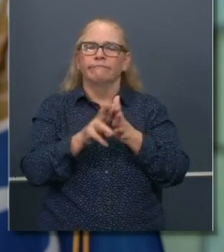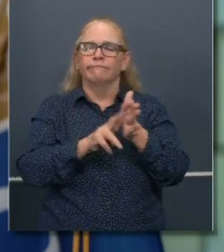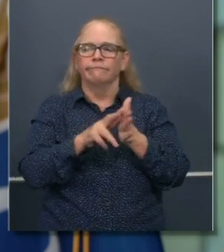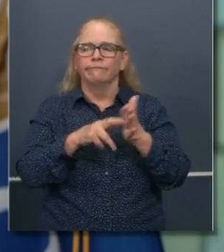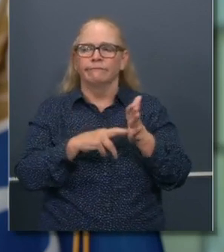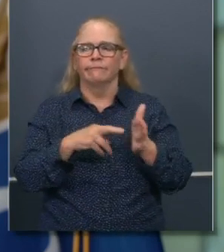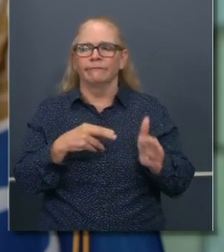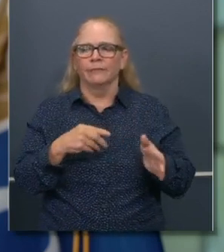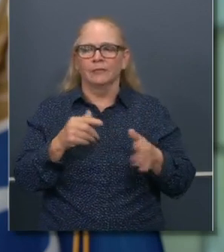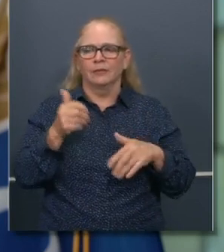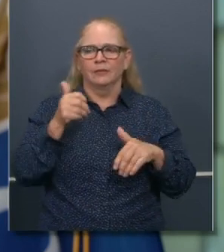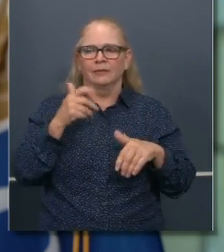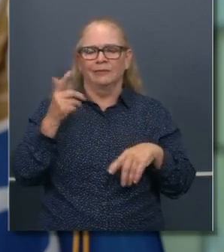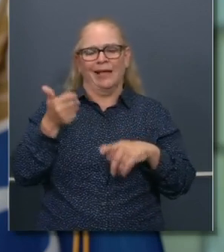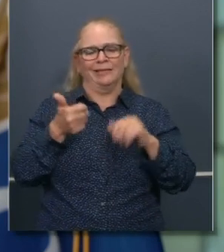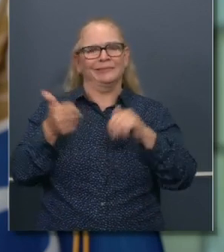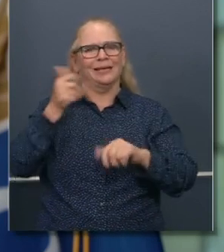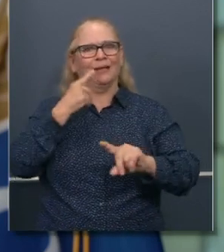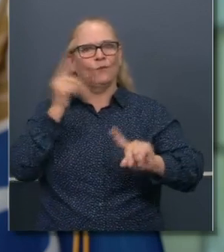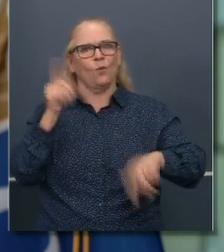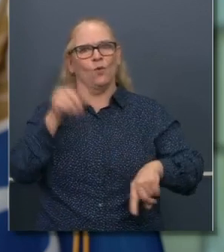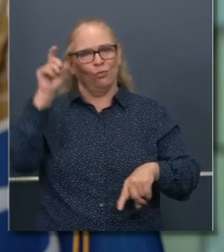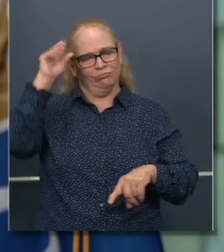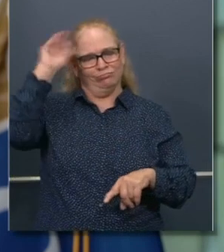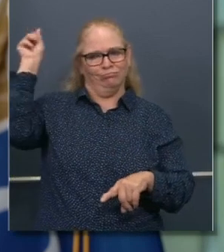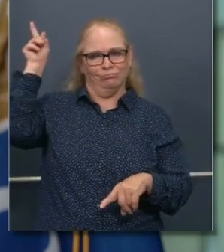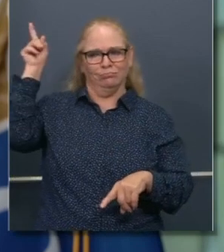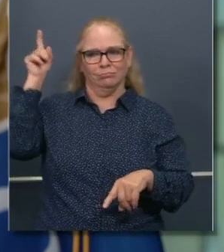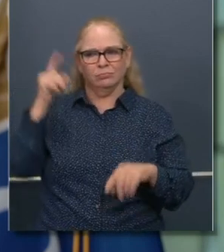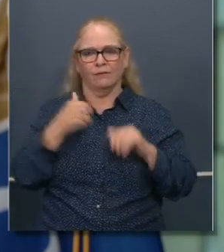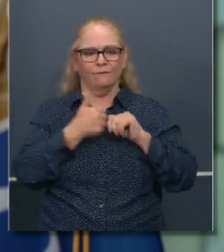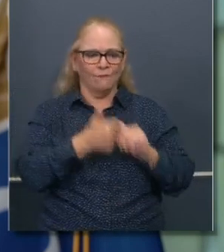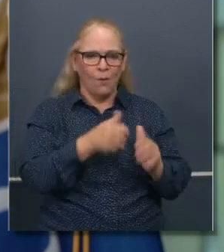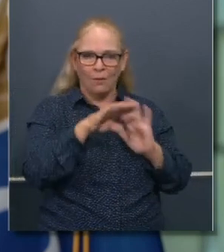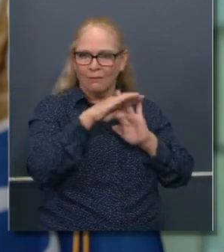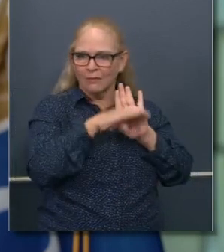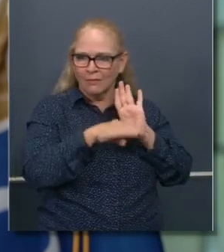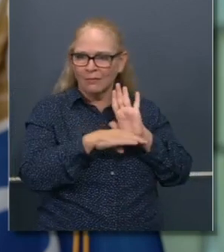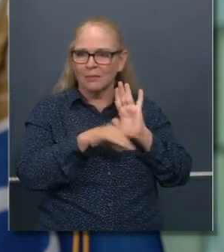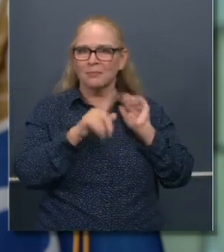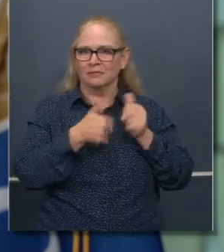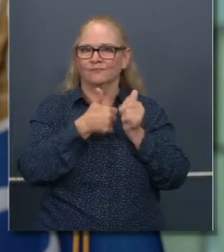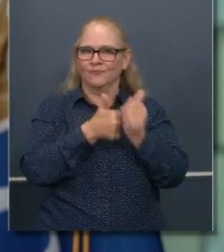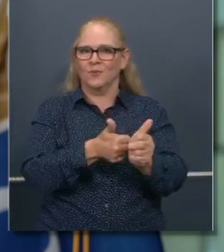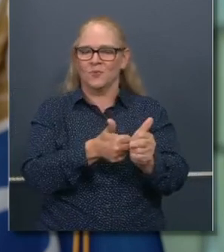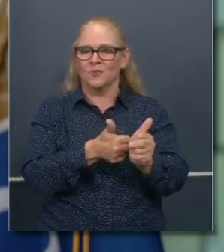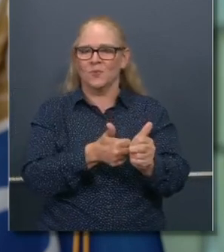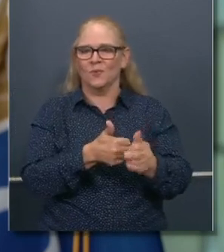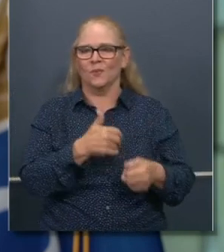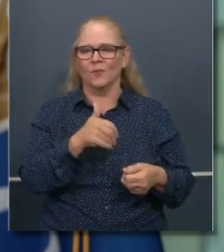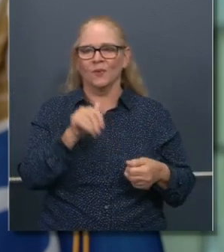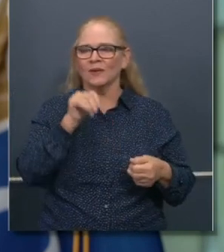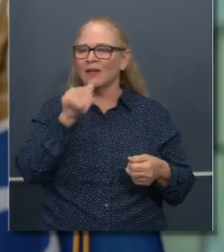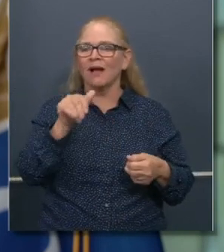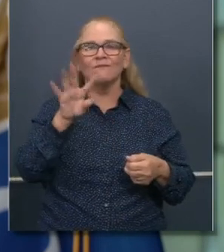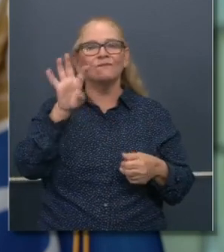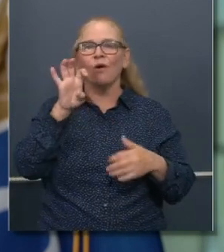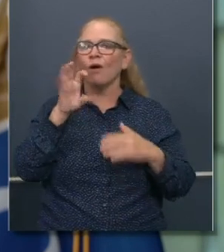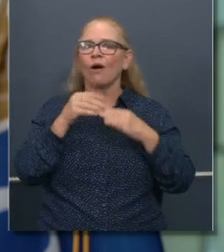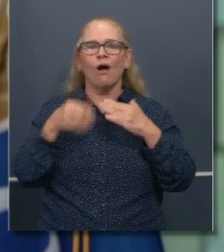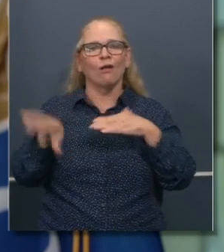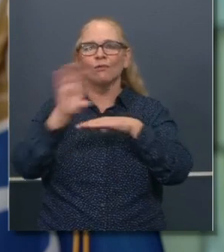least an assertion, uh, that there would be guidelines forthcoming to modify it where it's no longer a $400 contribution, 600.